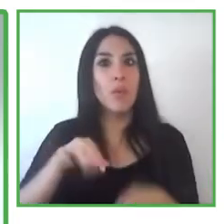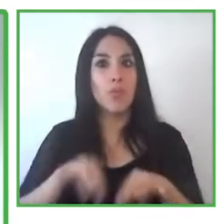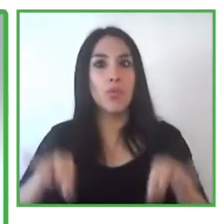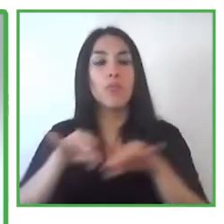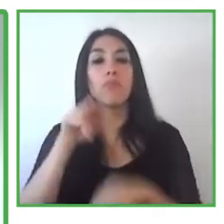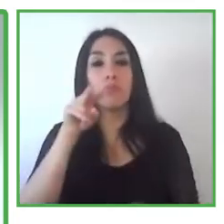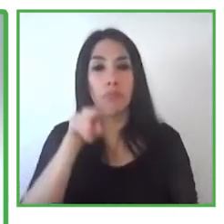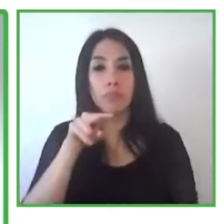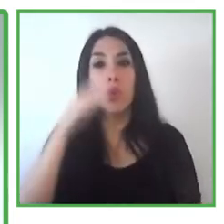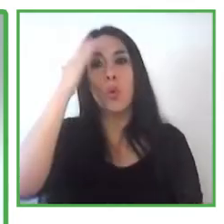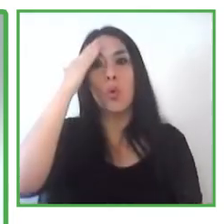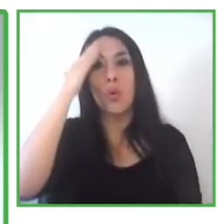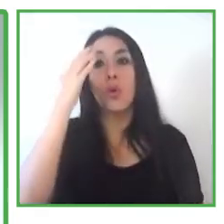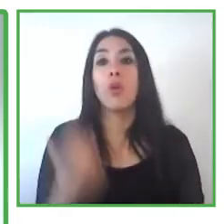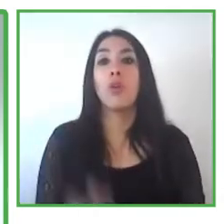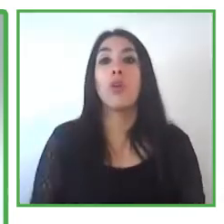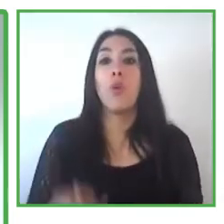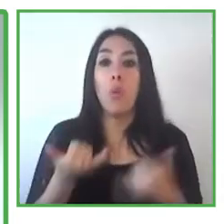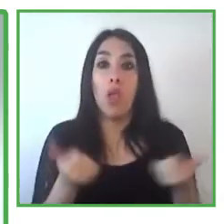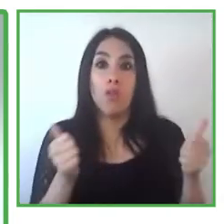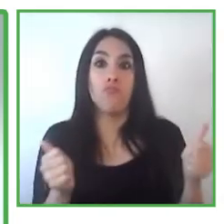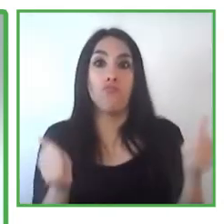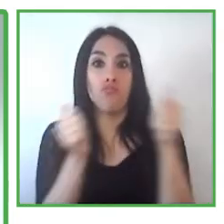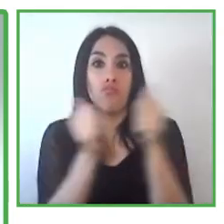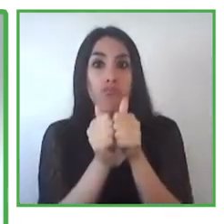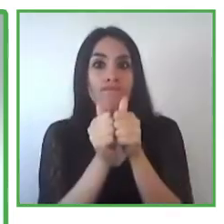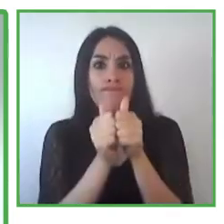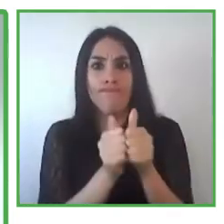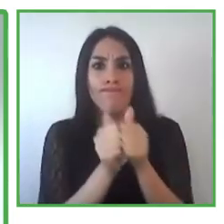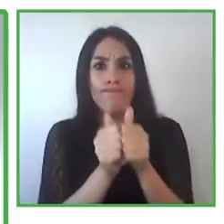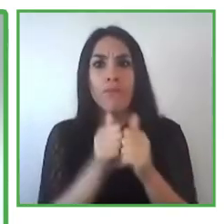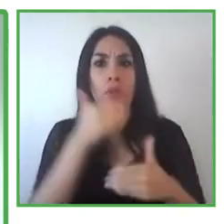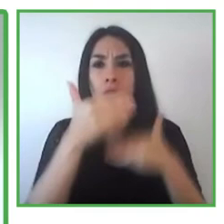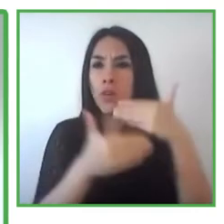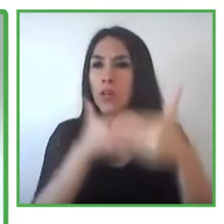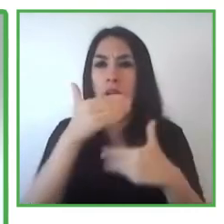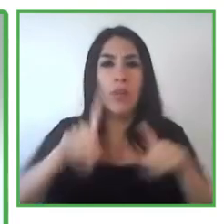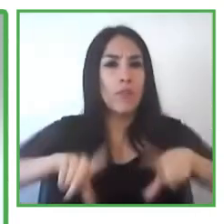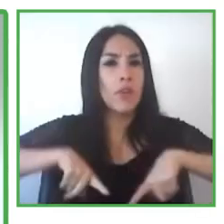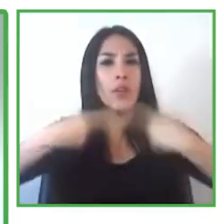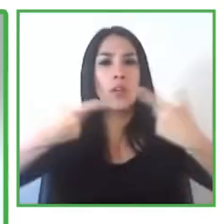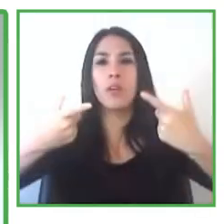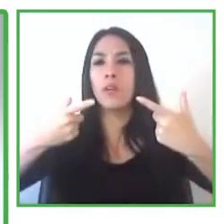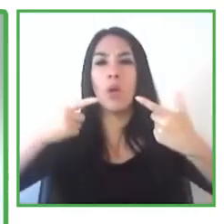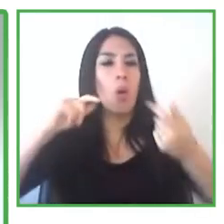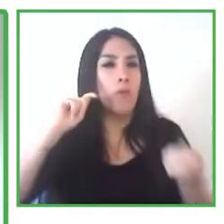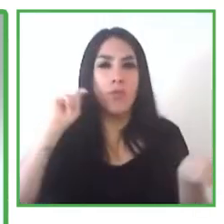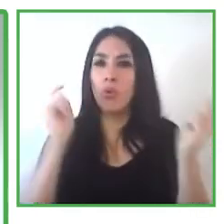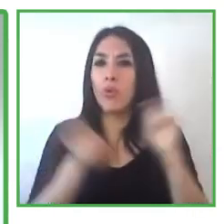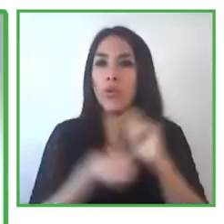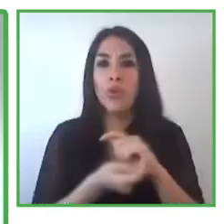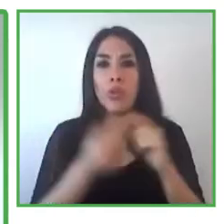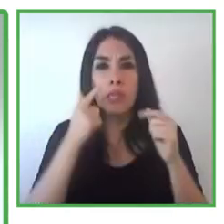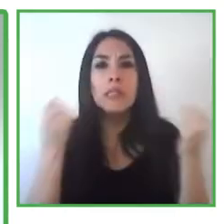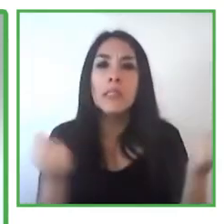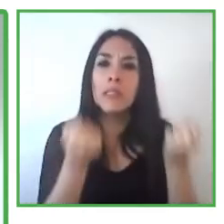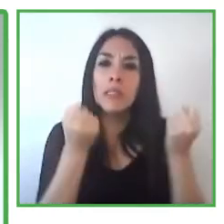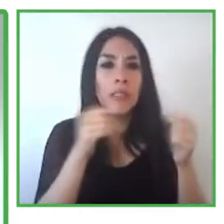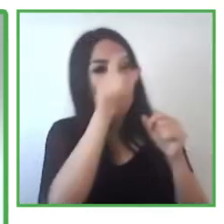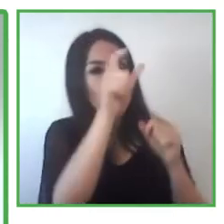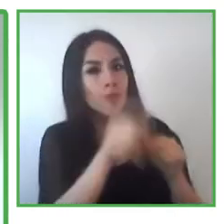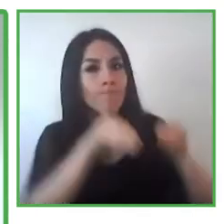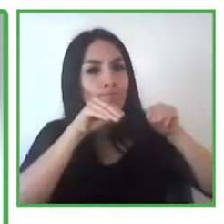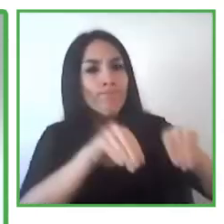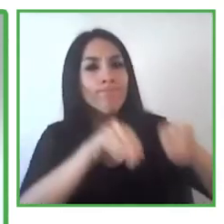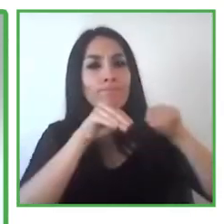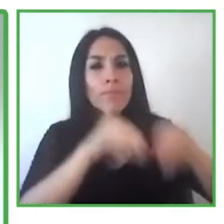stimulation and the habilitation, a specific basis for the educational and the professional inclusion,